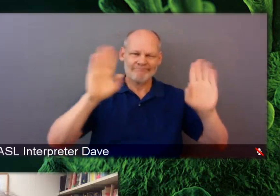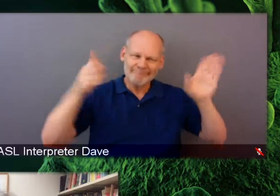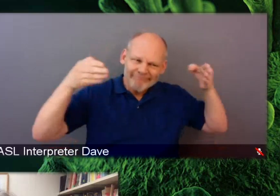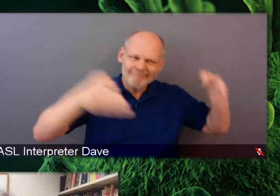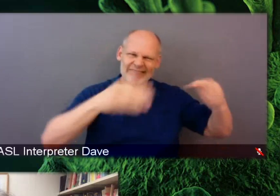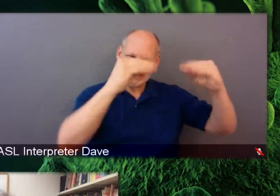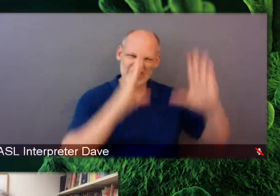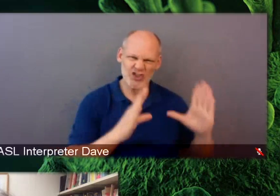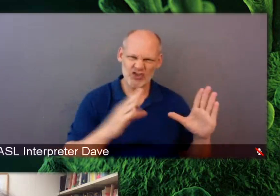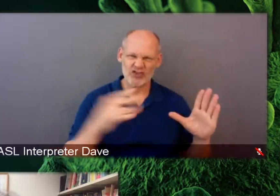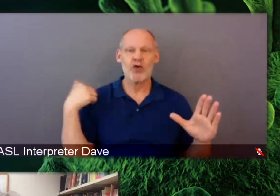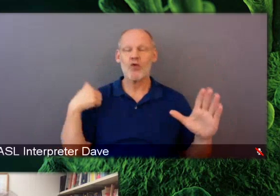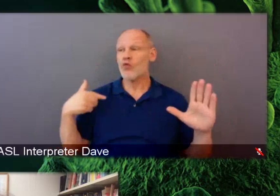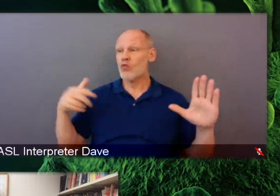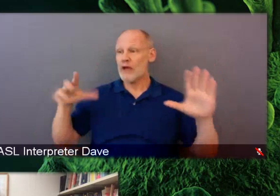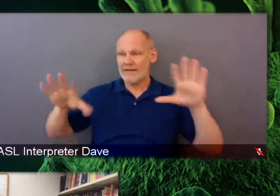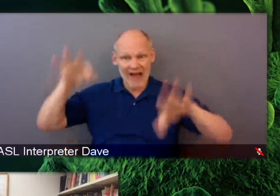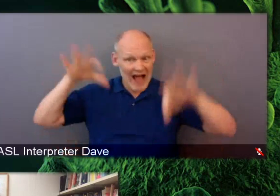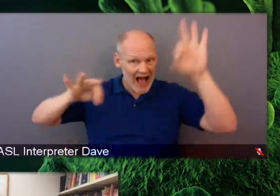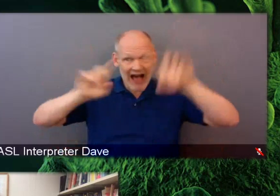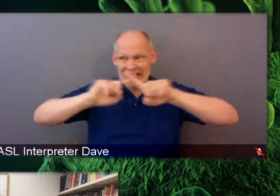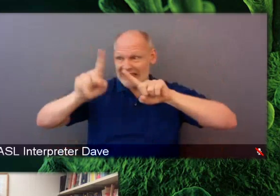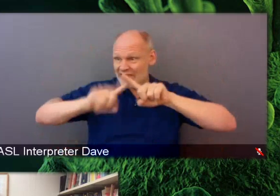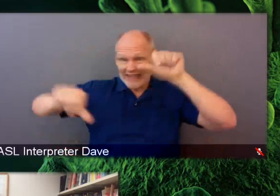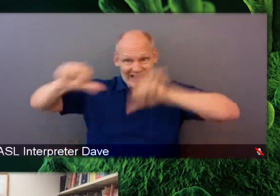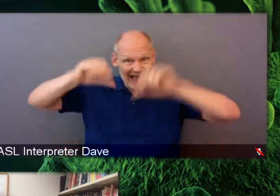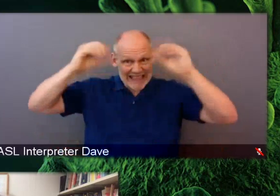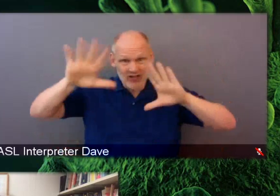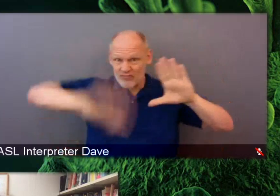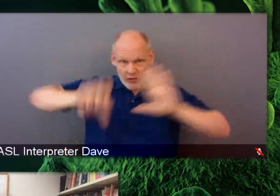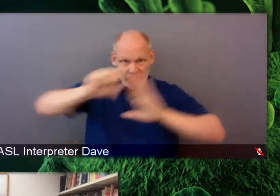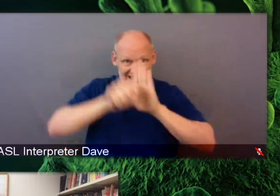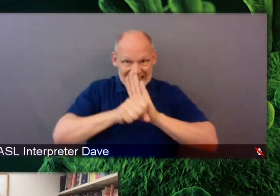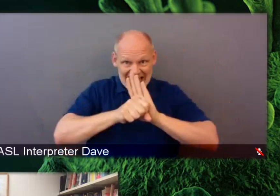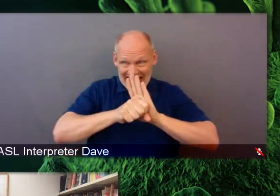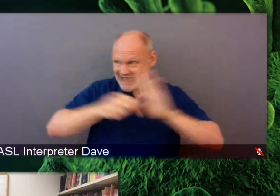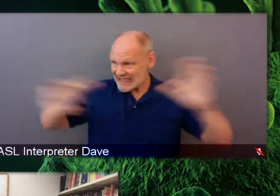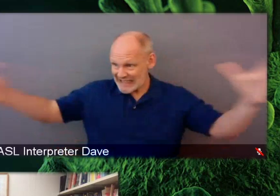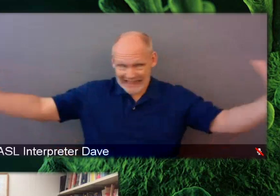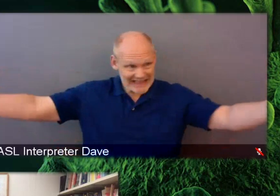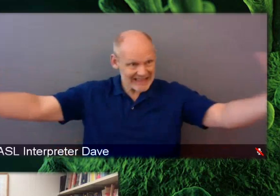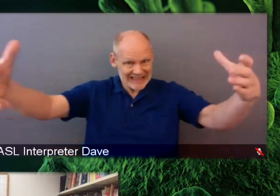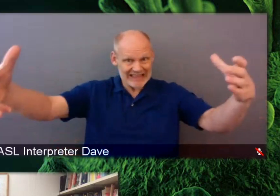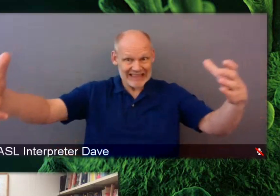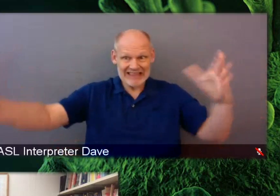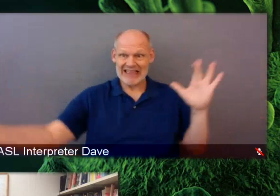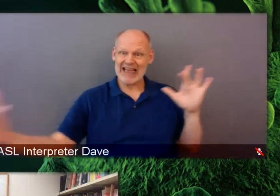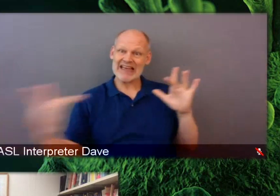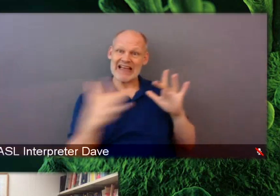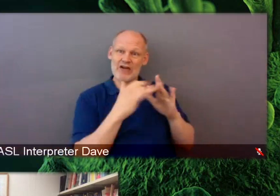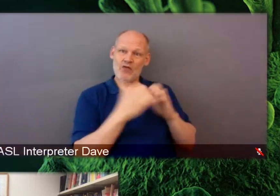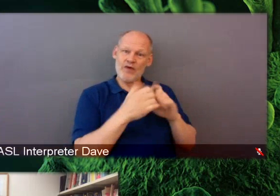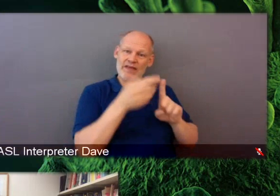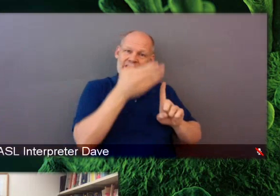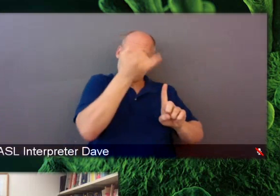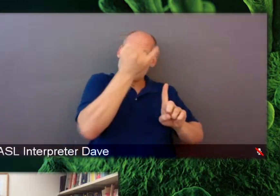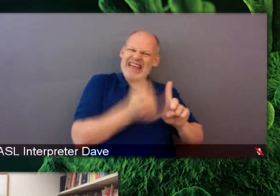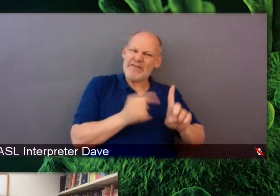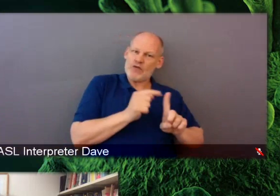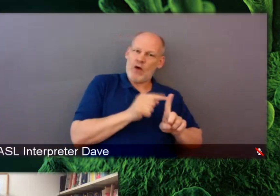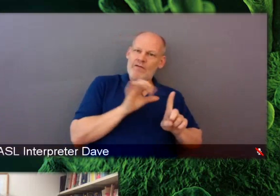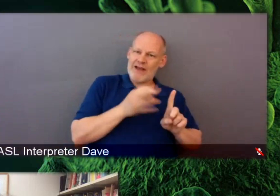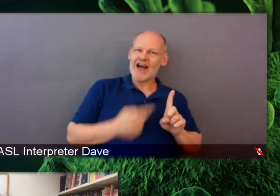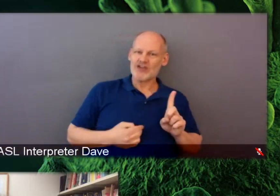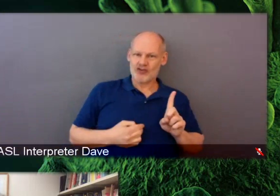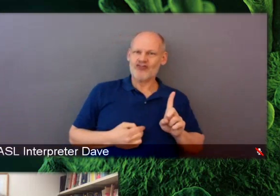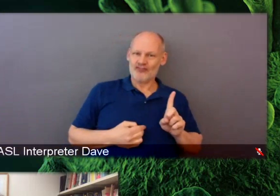teachers in Washington state with the research and resources at Fred Hutch, and this is a big year for us. It's our 30th year anniversary,